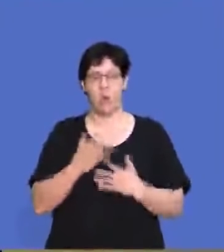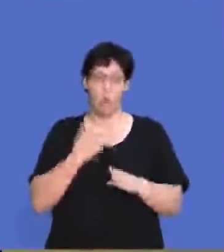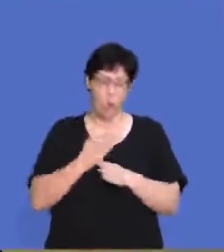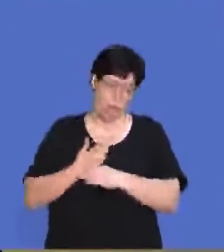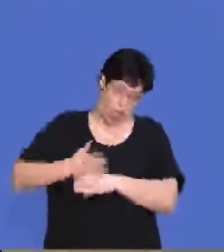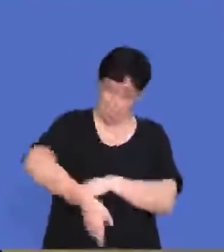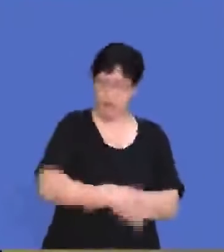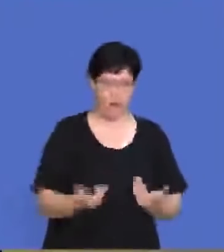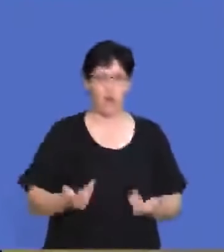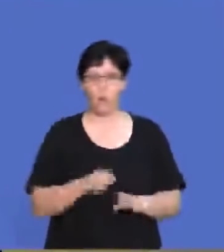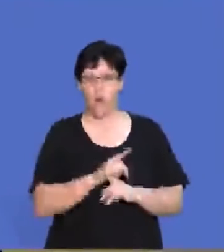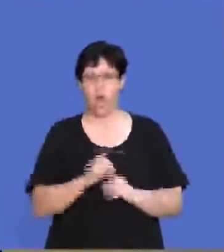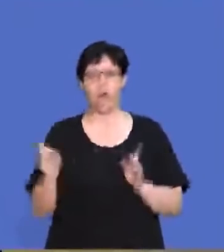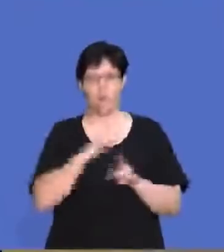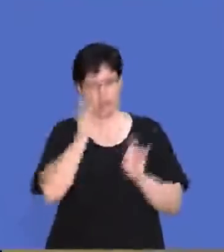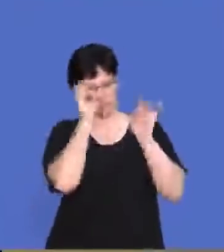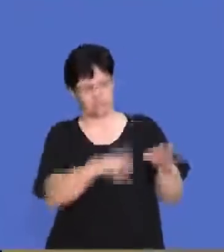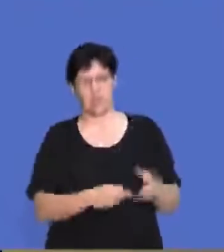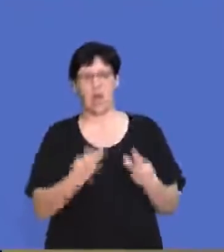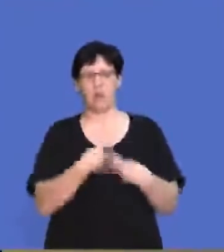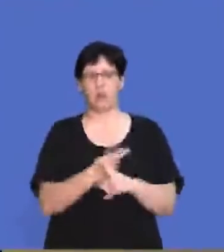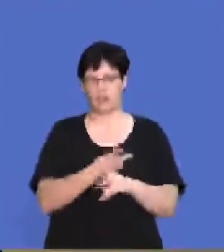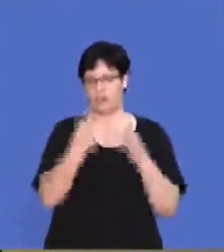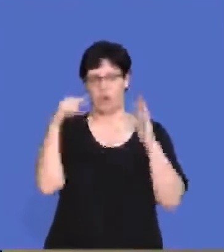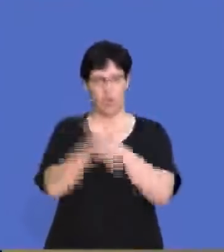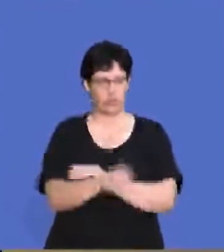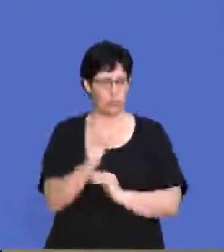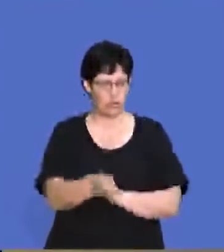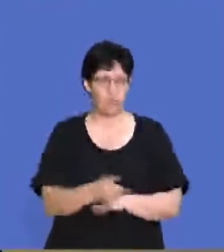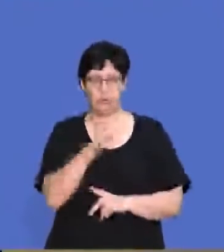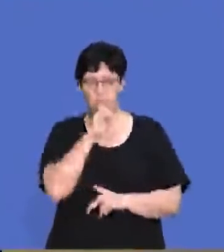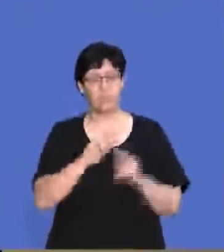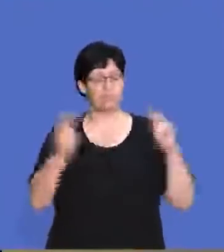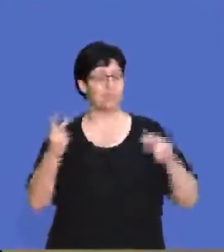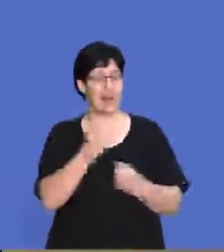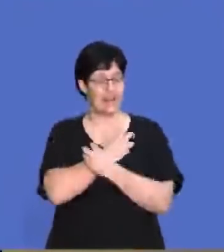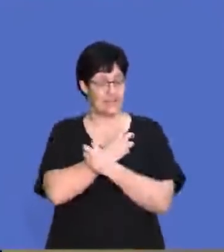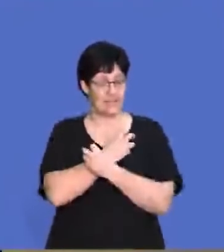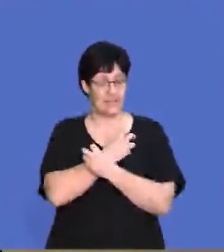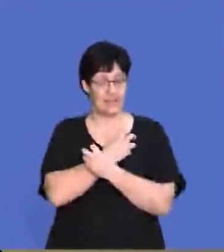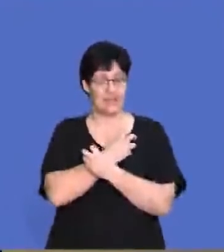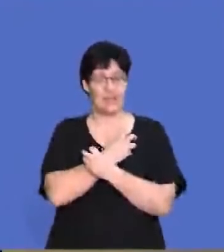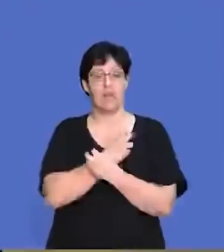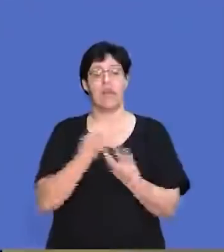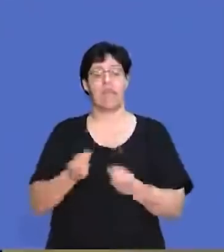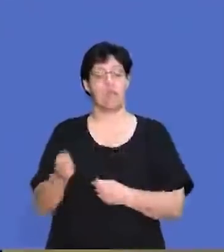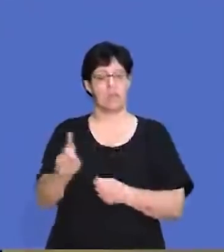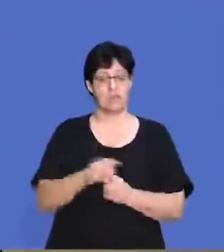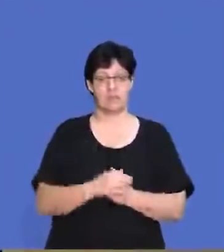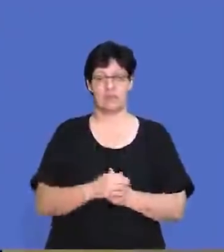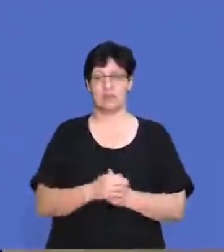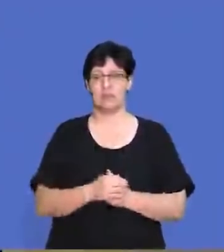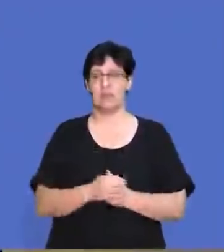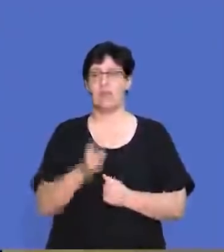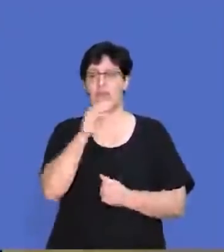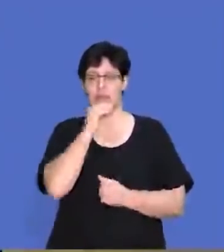everyone to the bone, because otherwise we're going to lose out on productivity. So if we look at the type of leave that we'll have